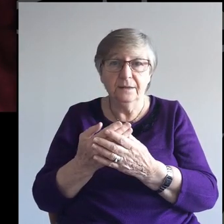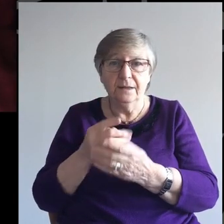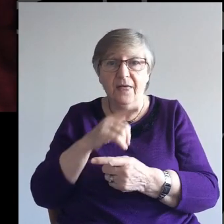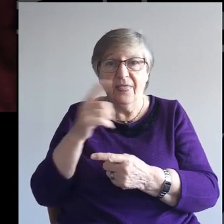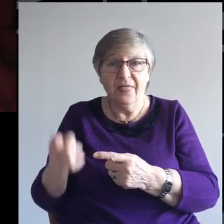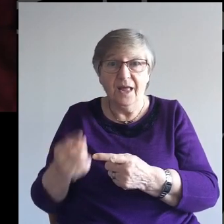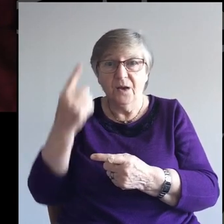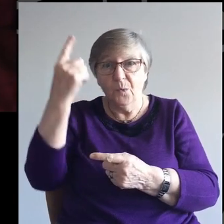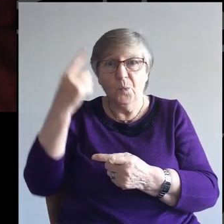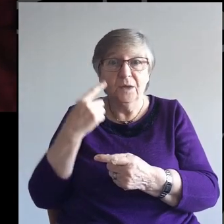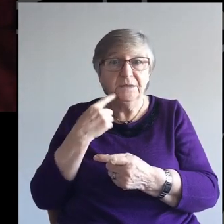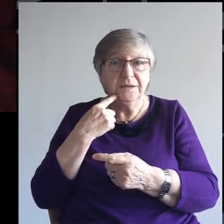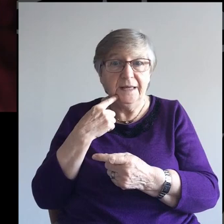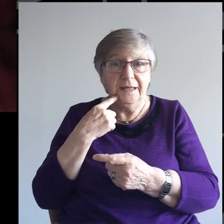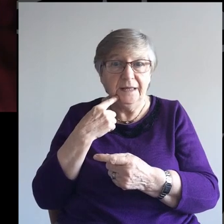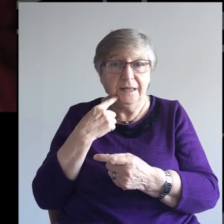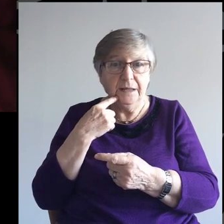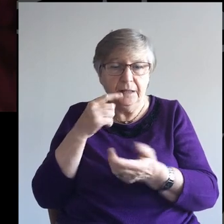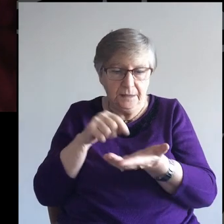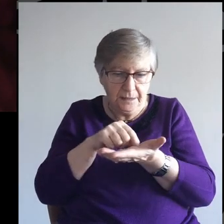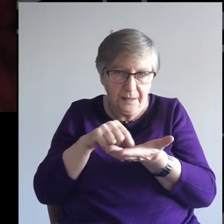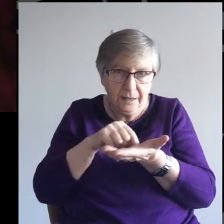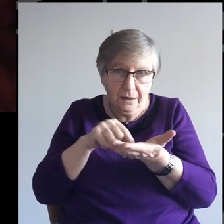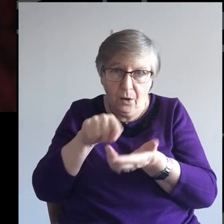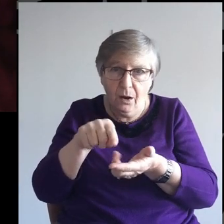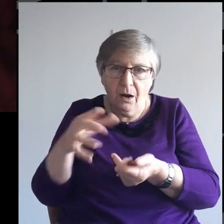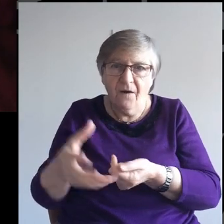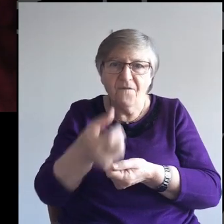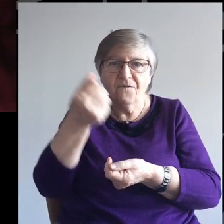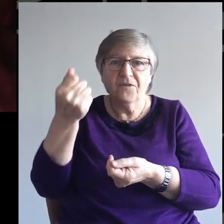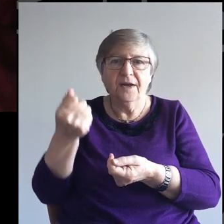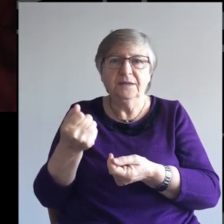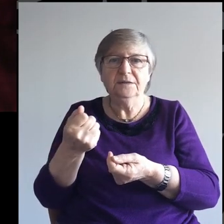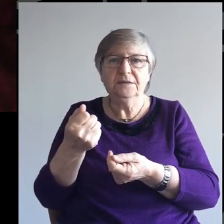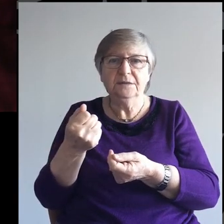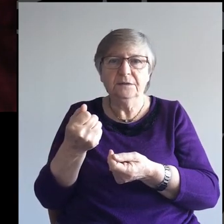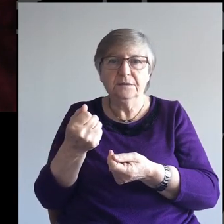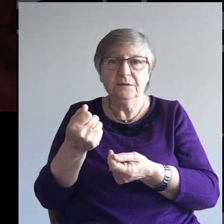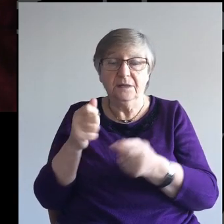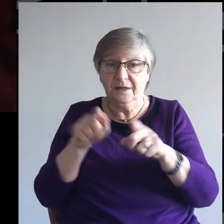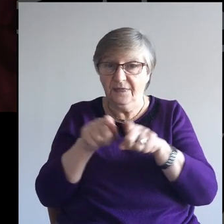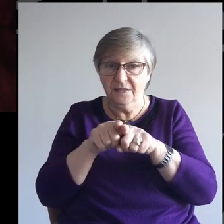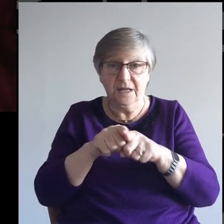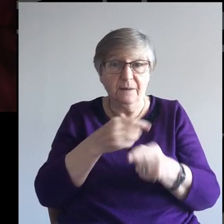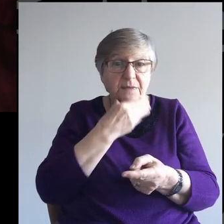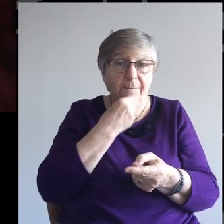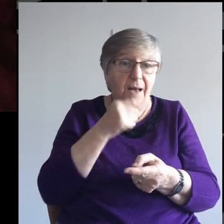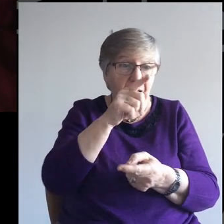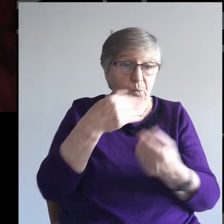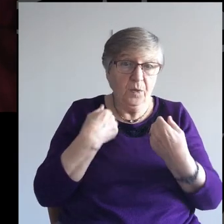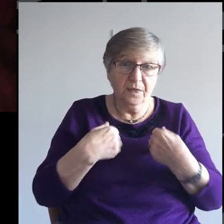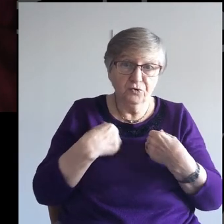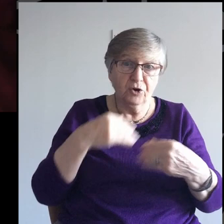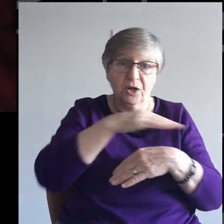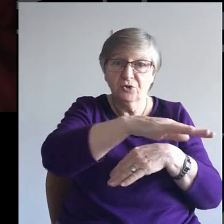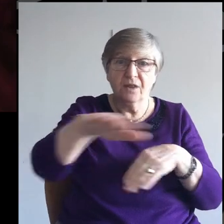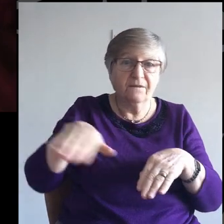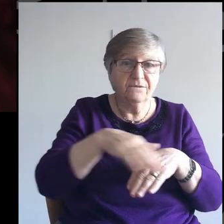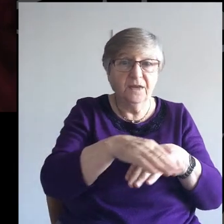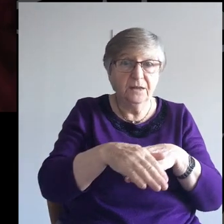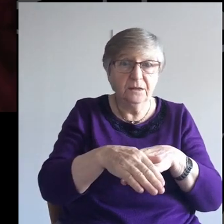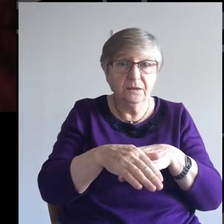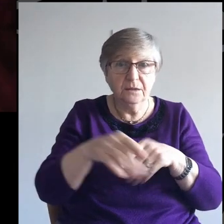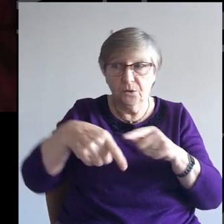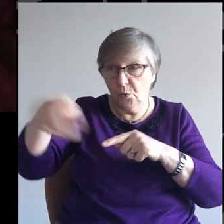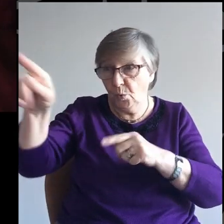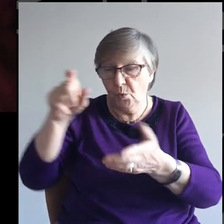And then one day, there's a peril of great value. And just as the guy with the treasure in the field